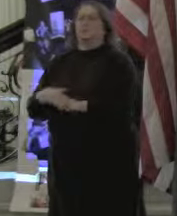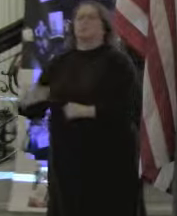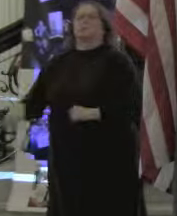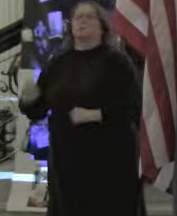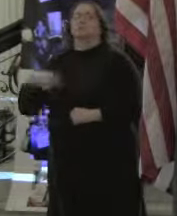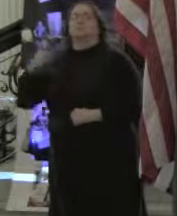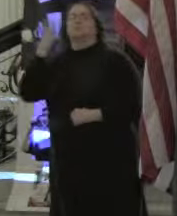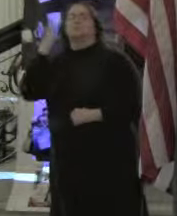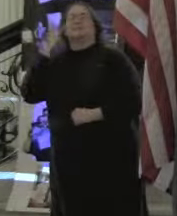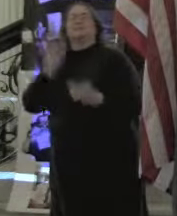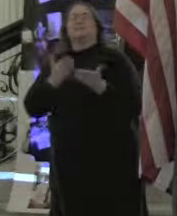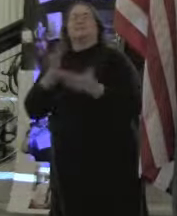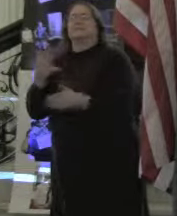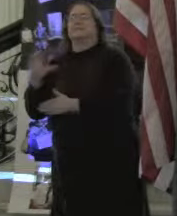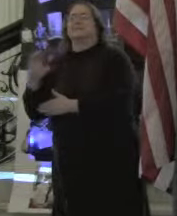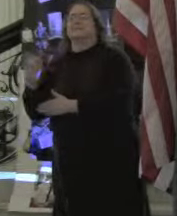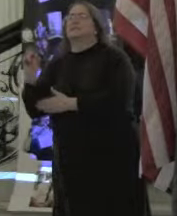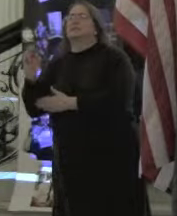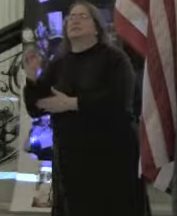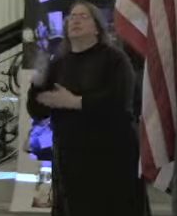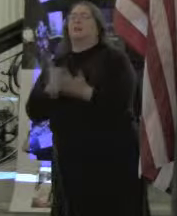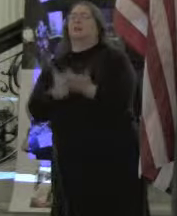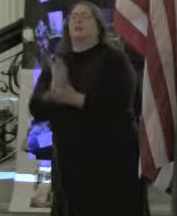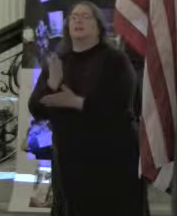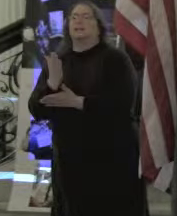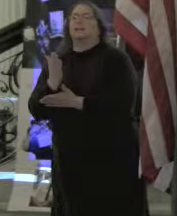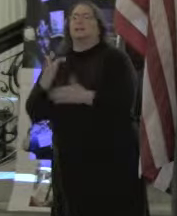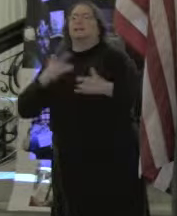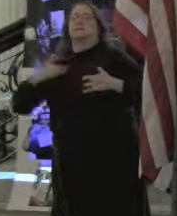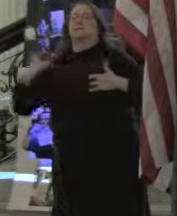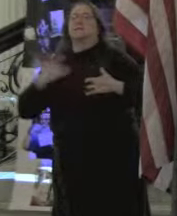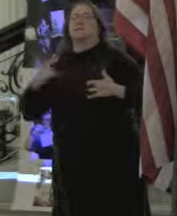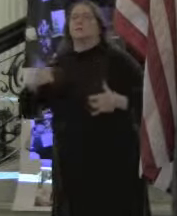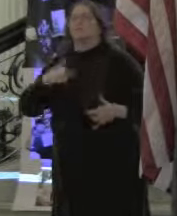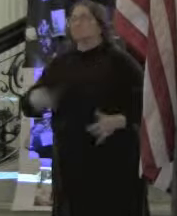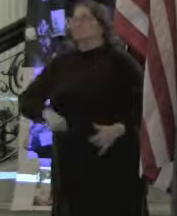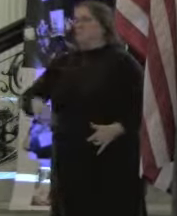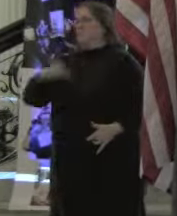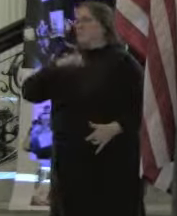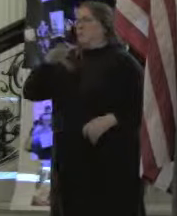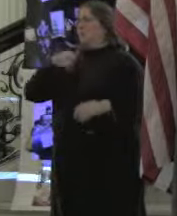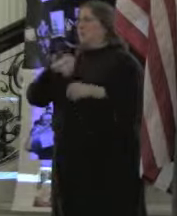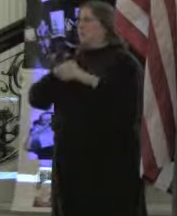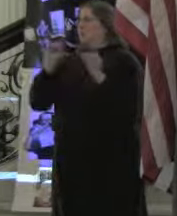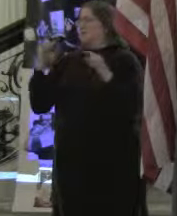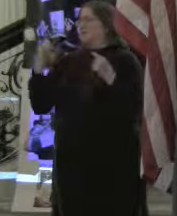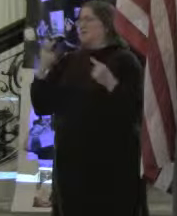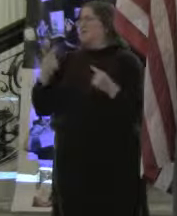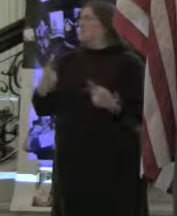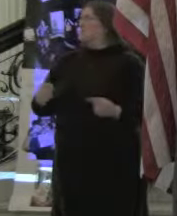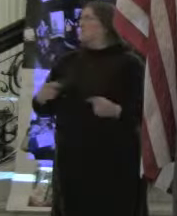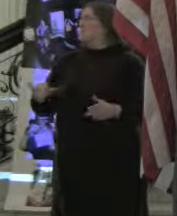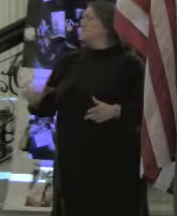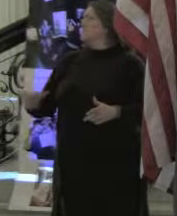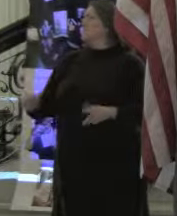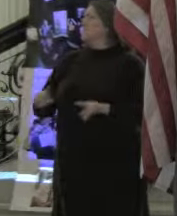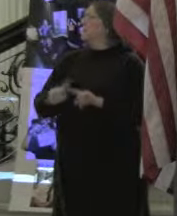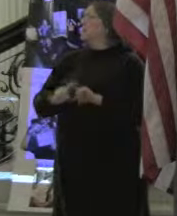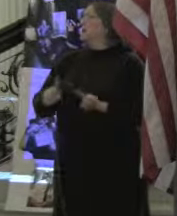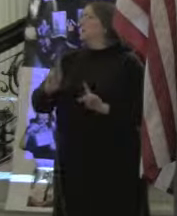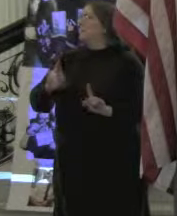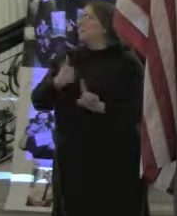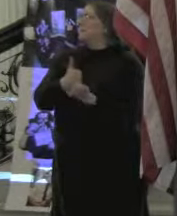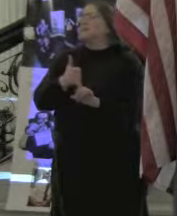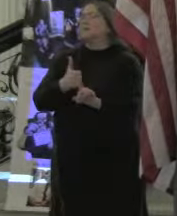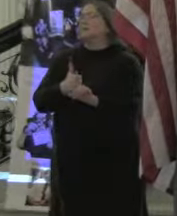civil rights movement happening, and I'm proud to be part of that. But the movement is the people receiving the